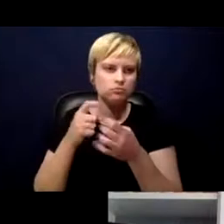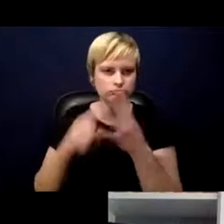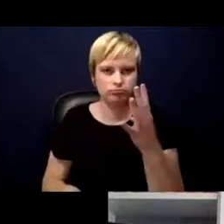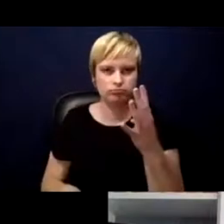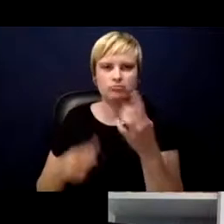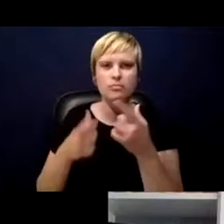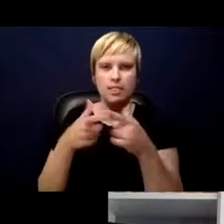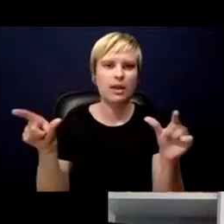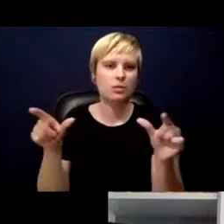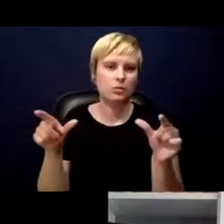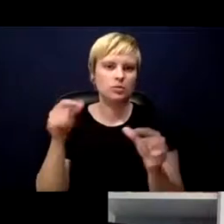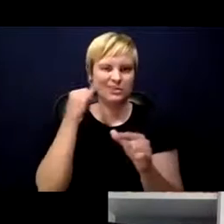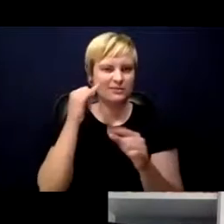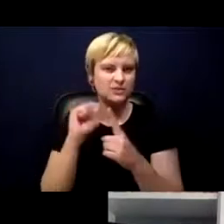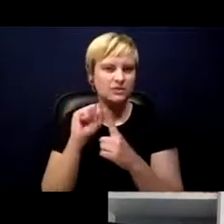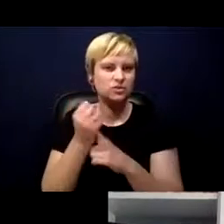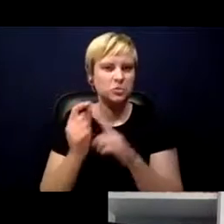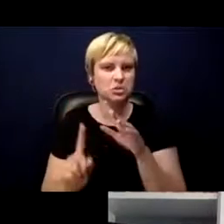as the situations arise.